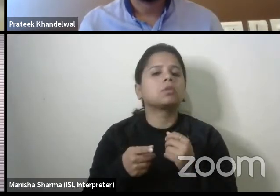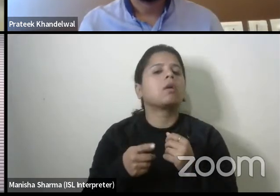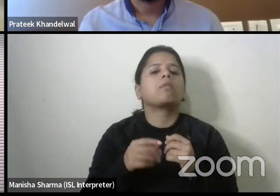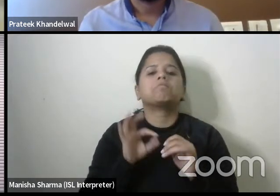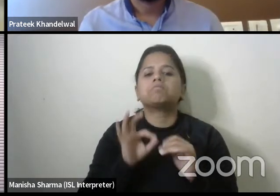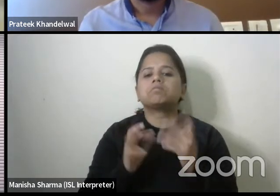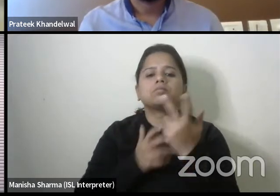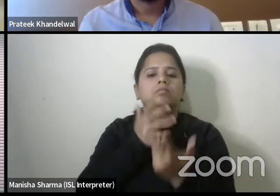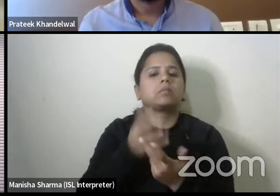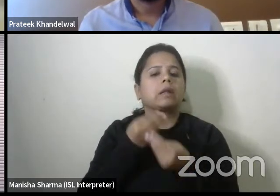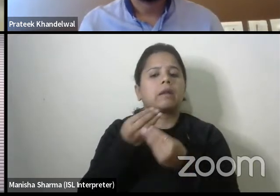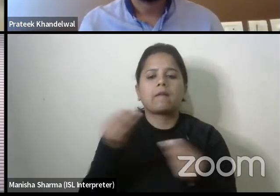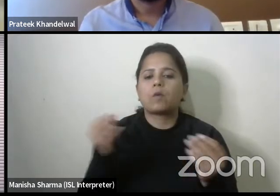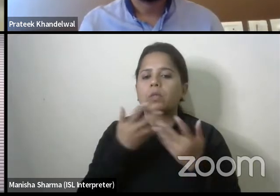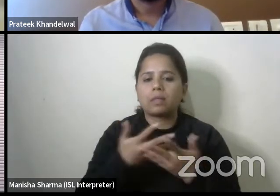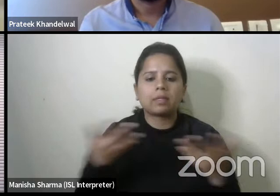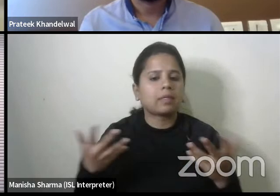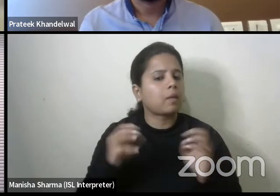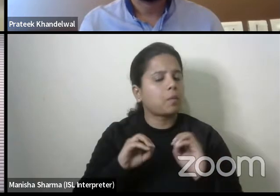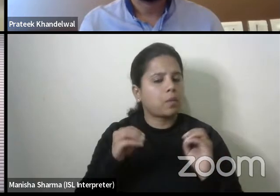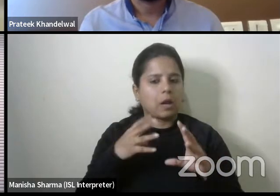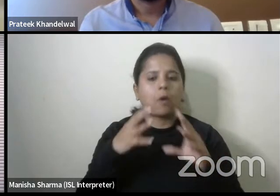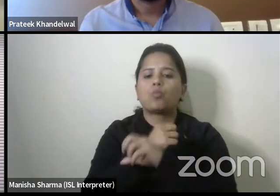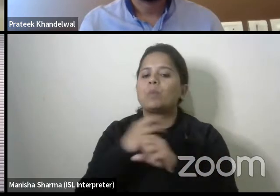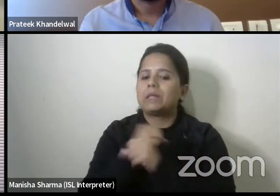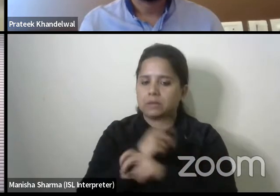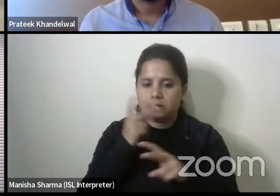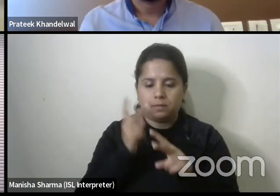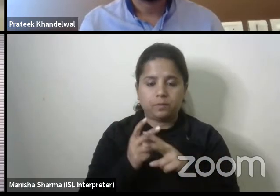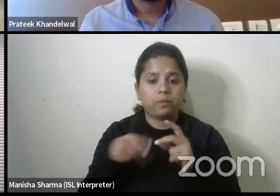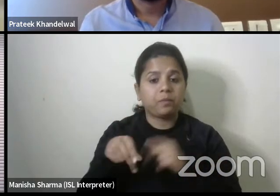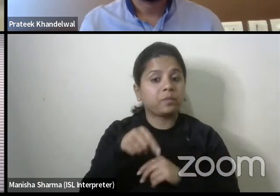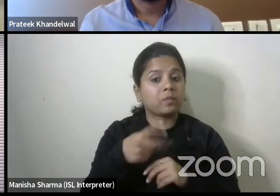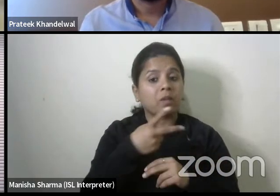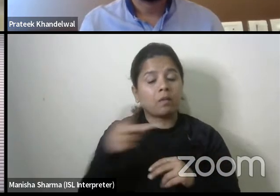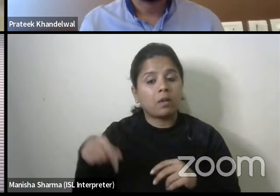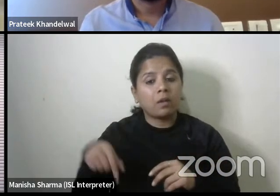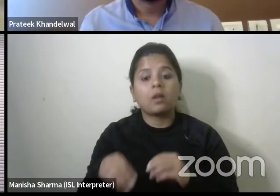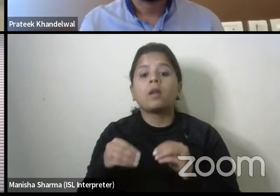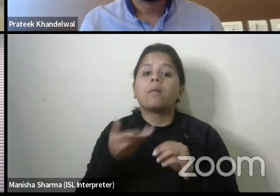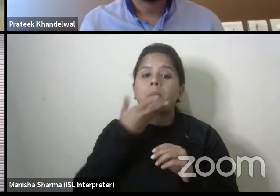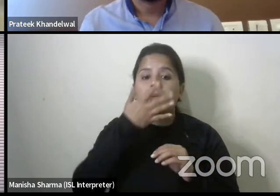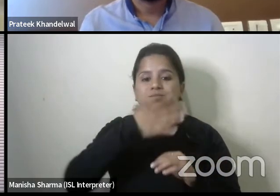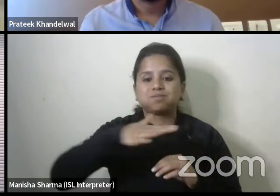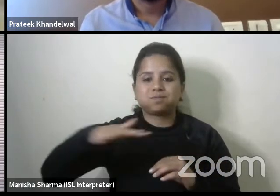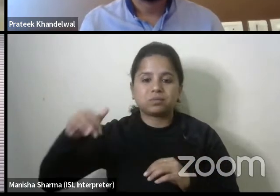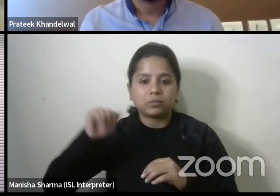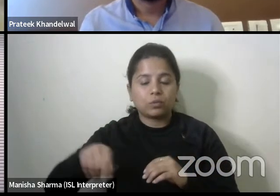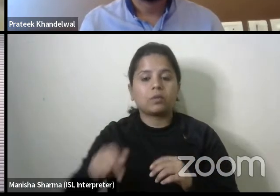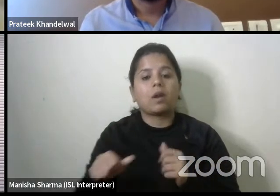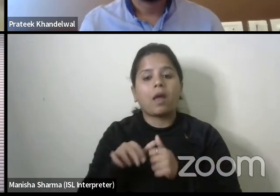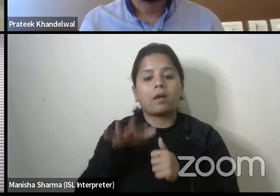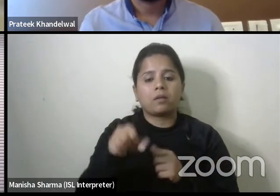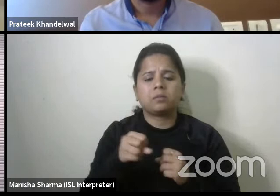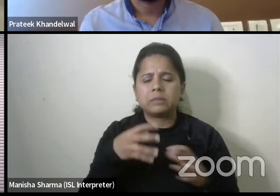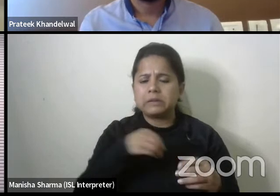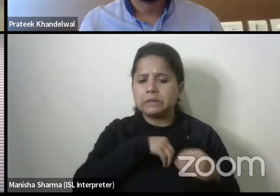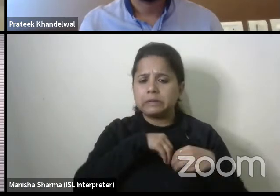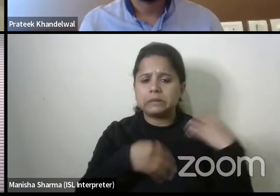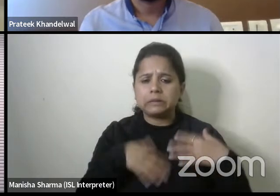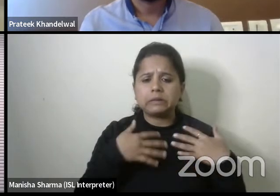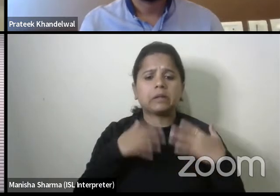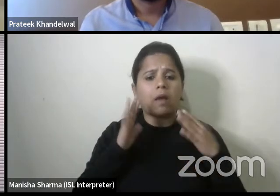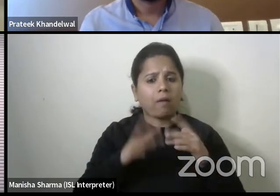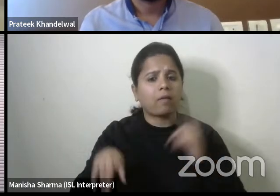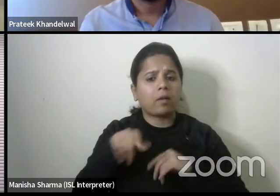several of these material materials um again uh reflecting back on the beach access pathway uh a lot of the struggle was actually to justify